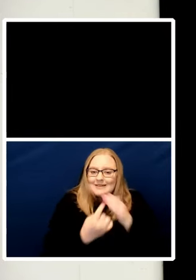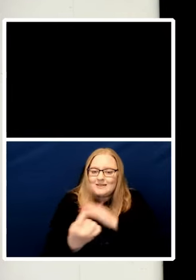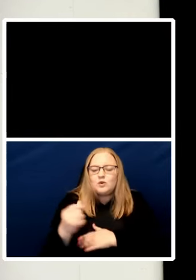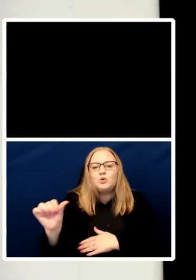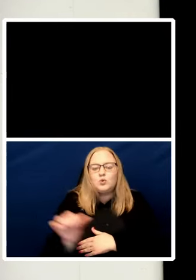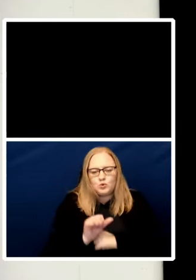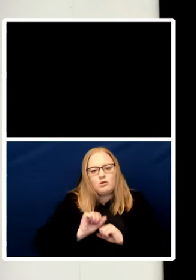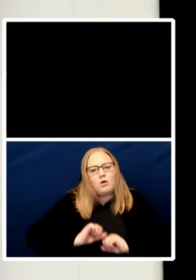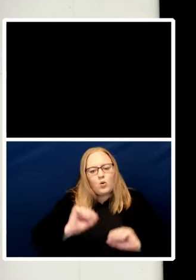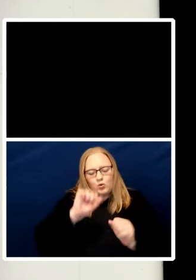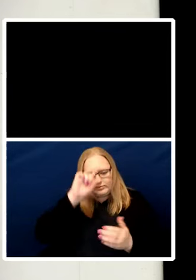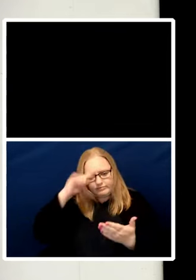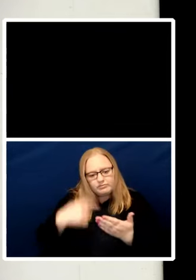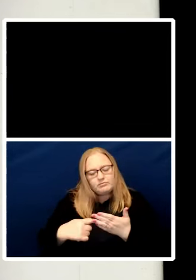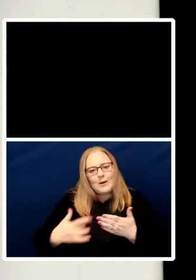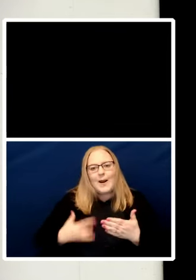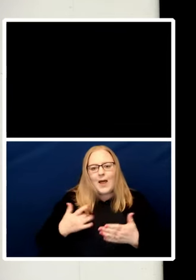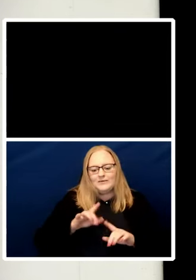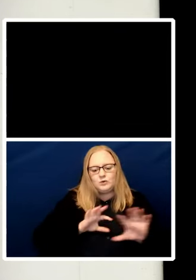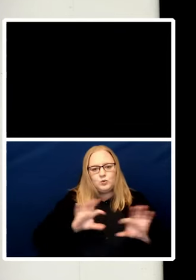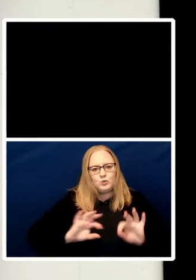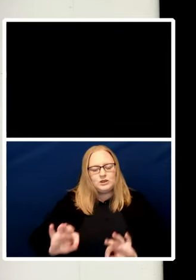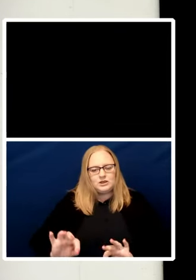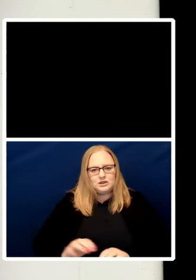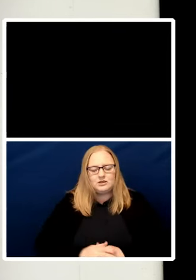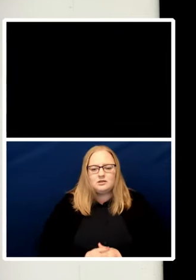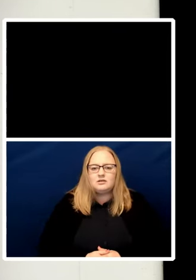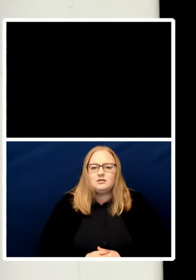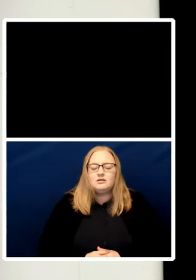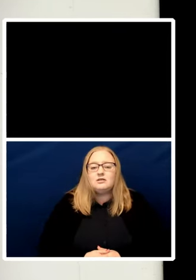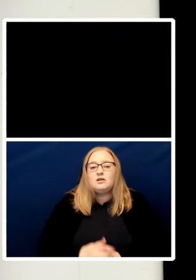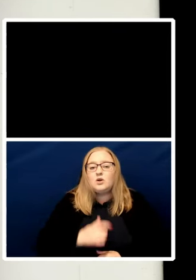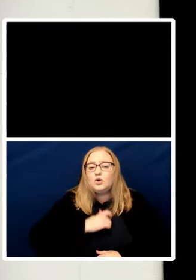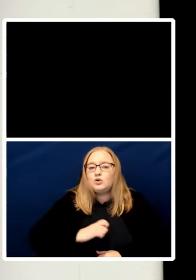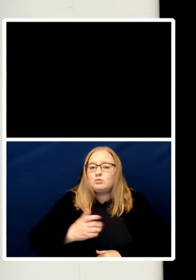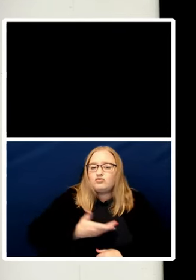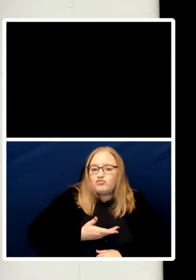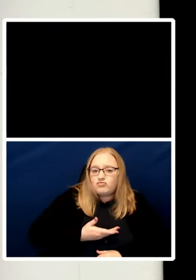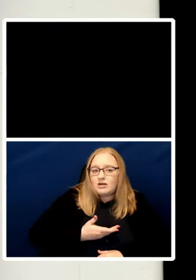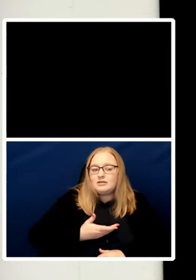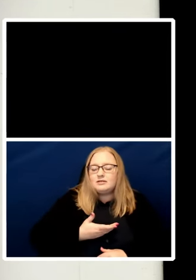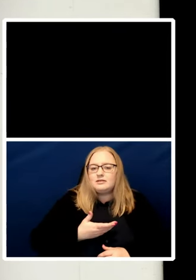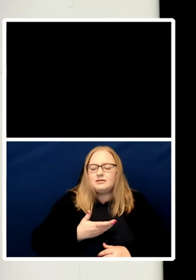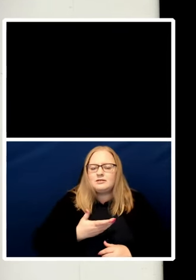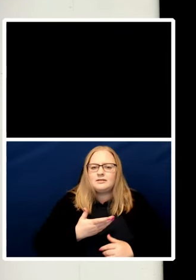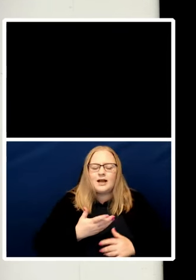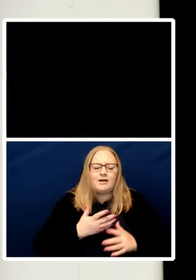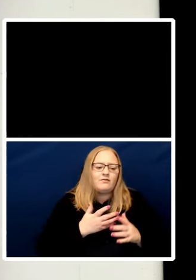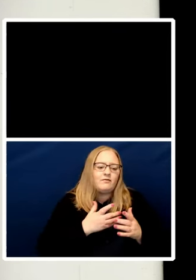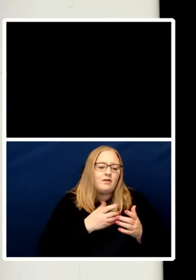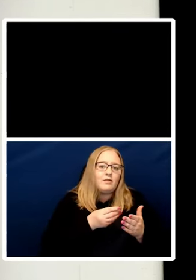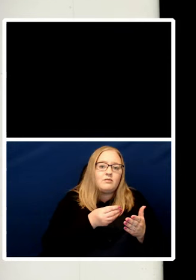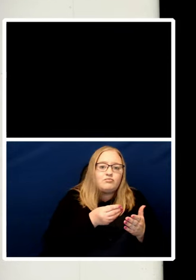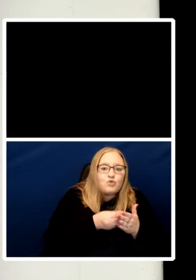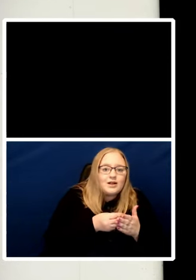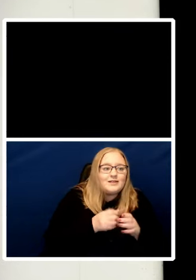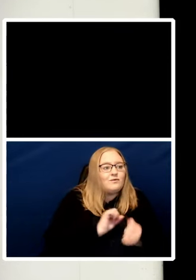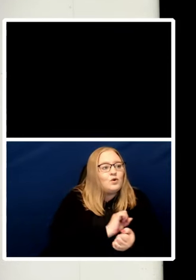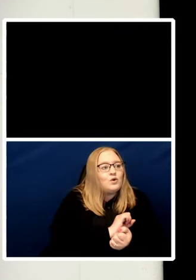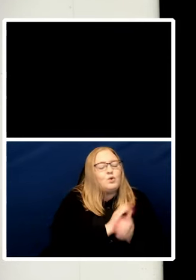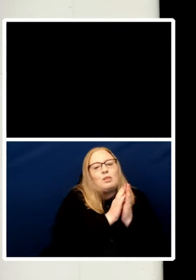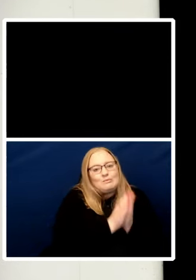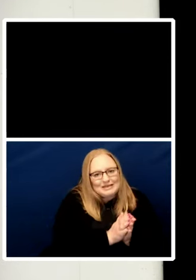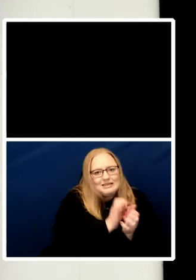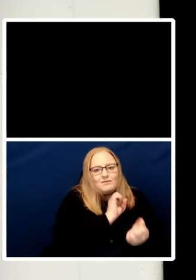Human rights provide the poetry of both cries for freedom and pleas for protection. When the